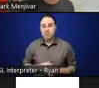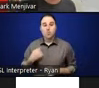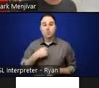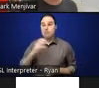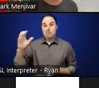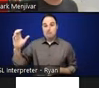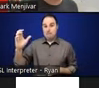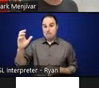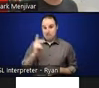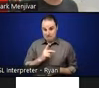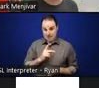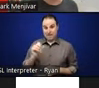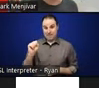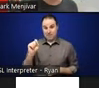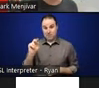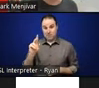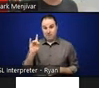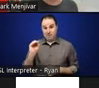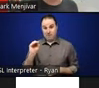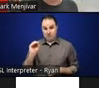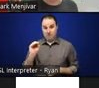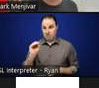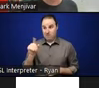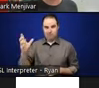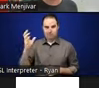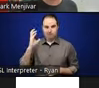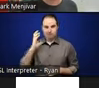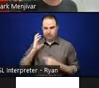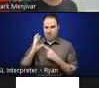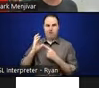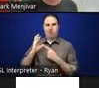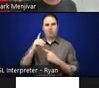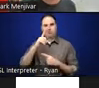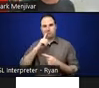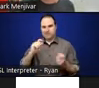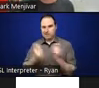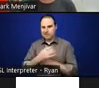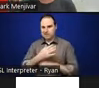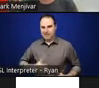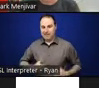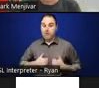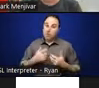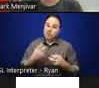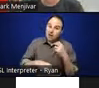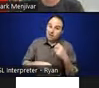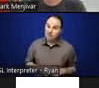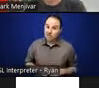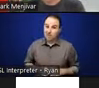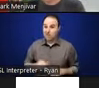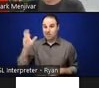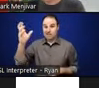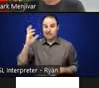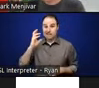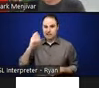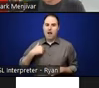I got to do something that really changed my life and was really challenging for me. I got to do all of the